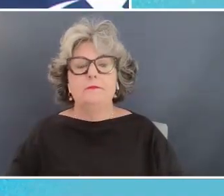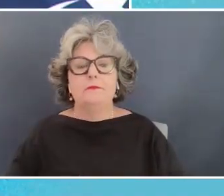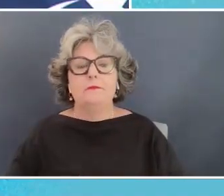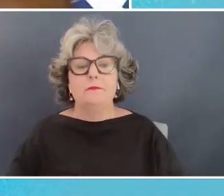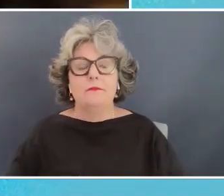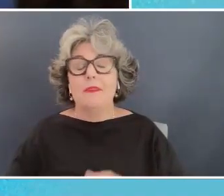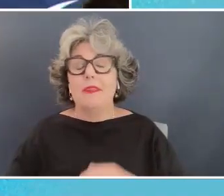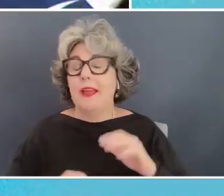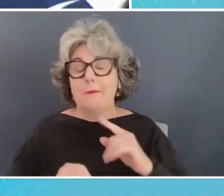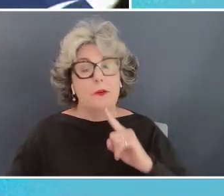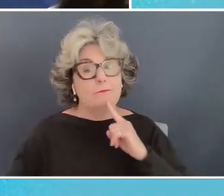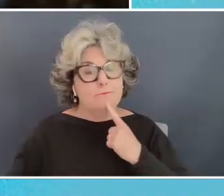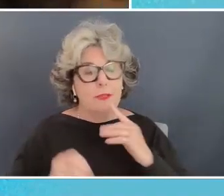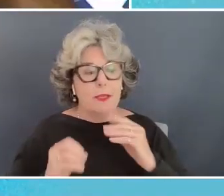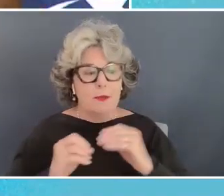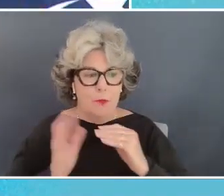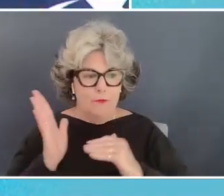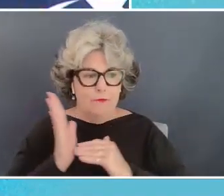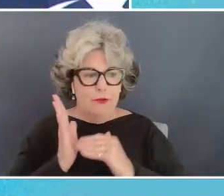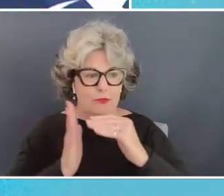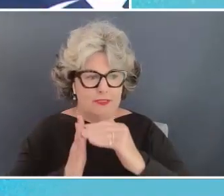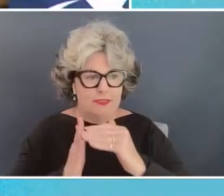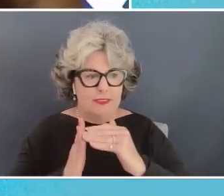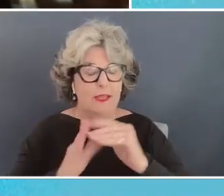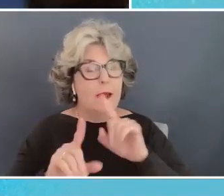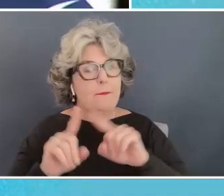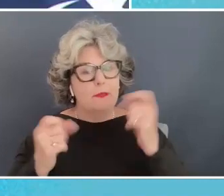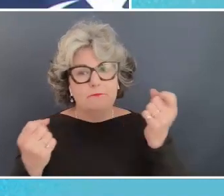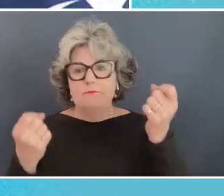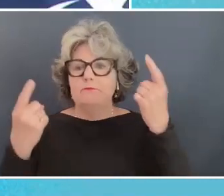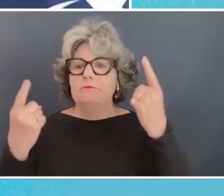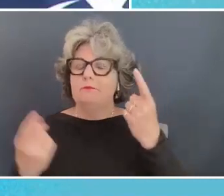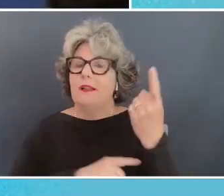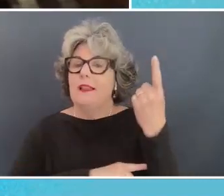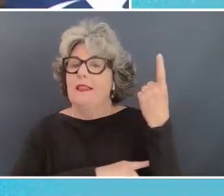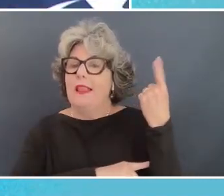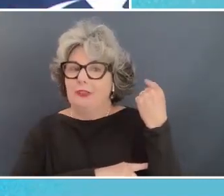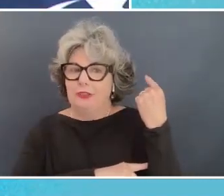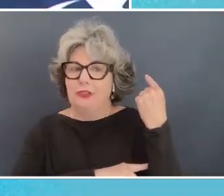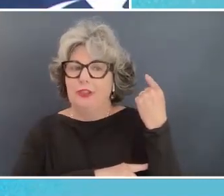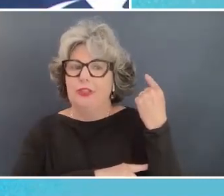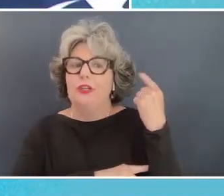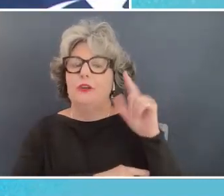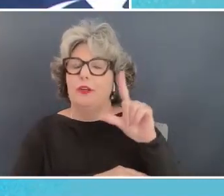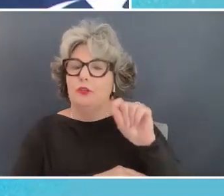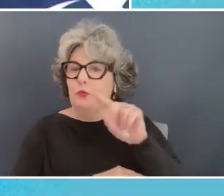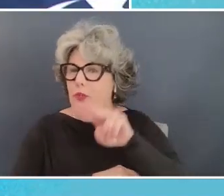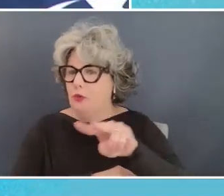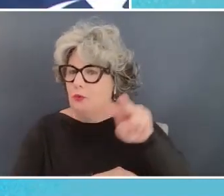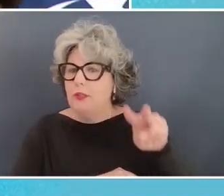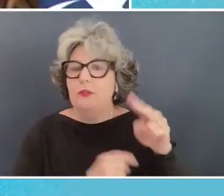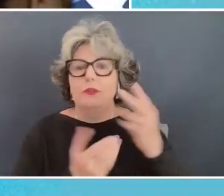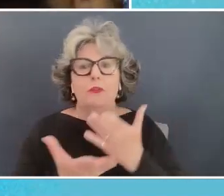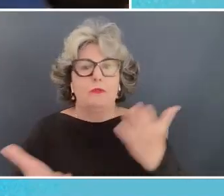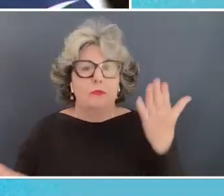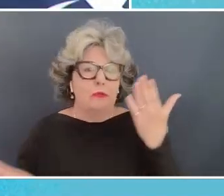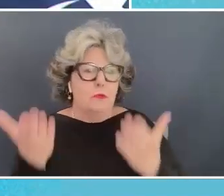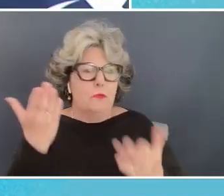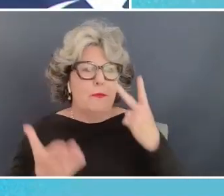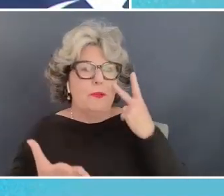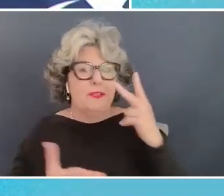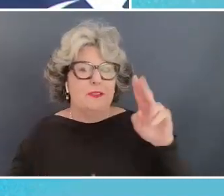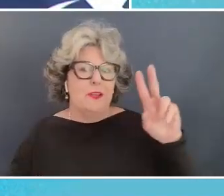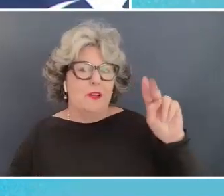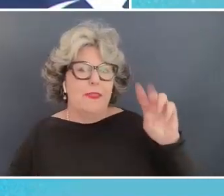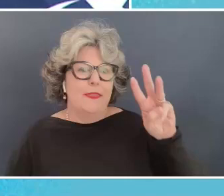uh but we also saw last year uh we you probably saw in the news pakistan